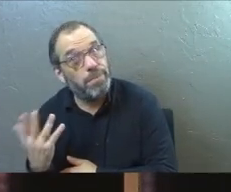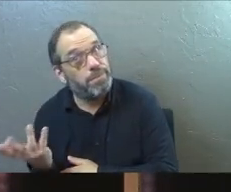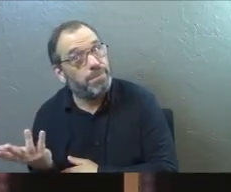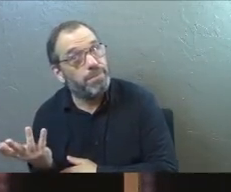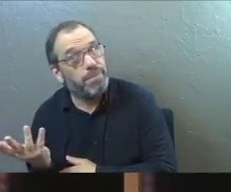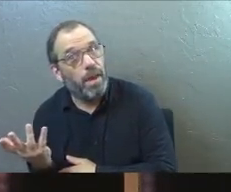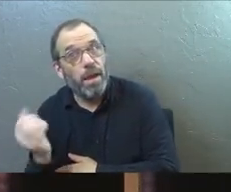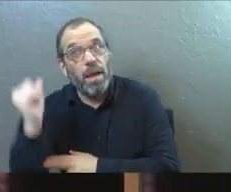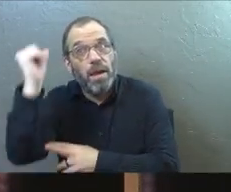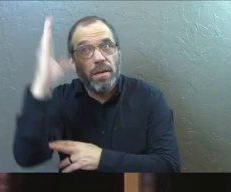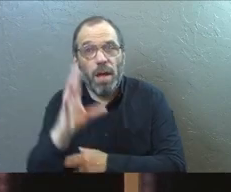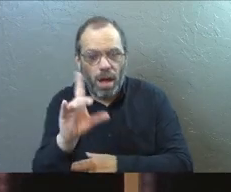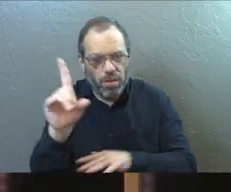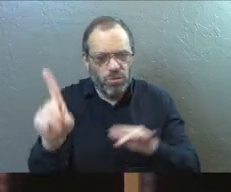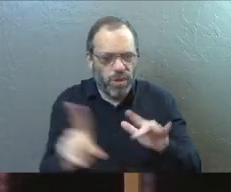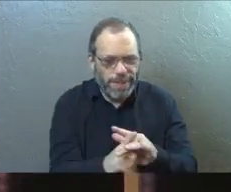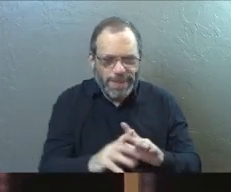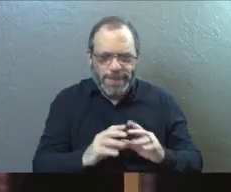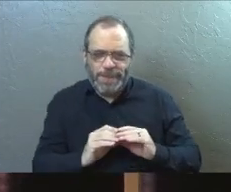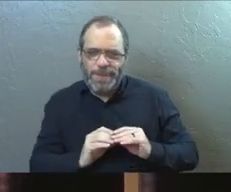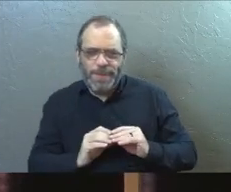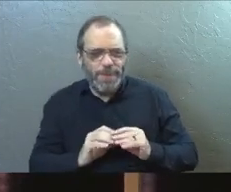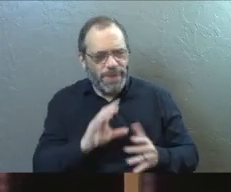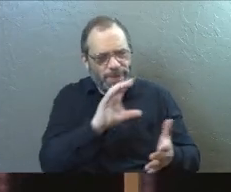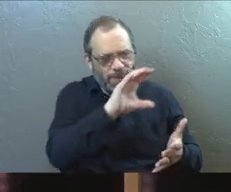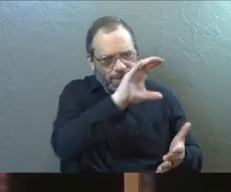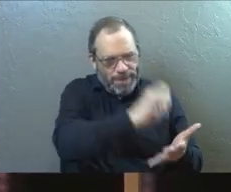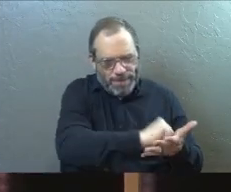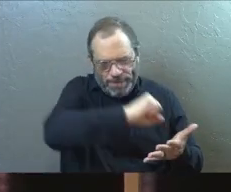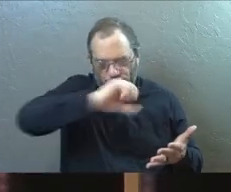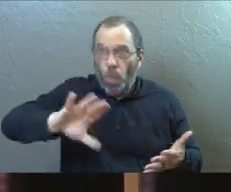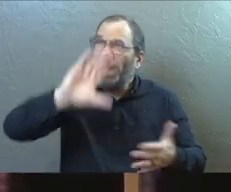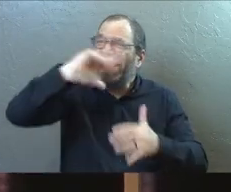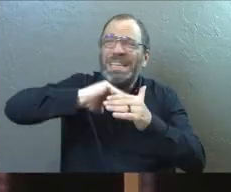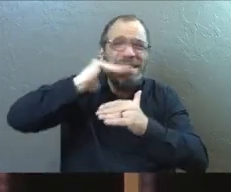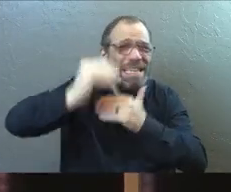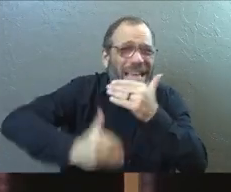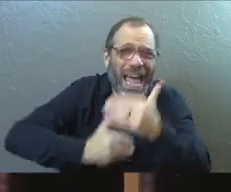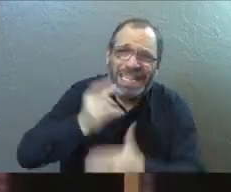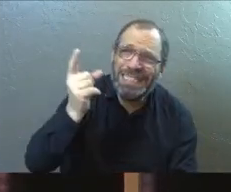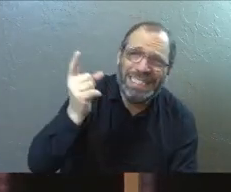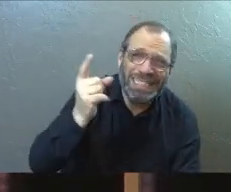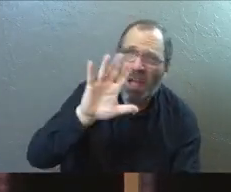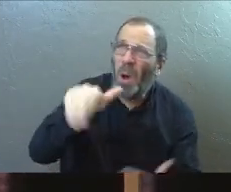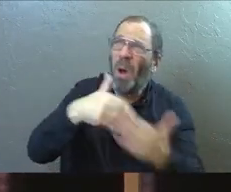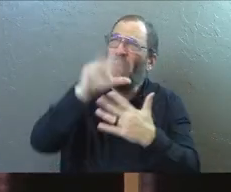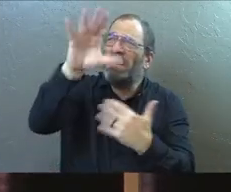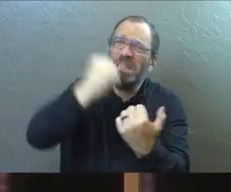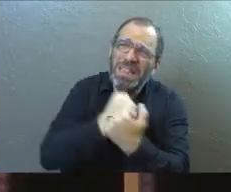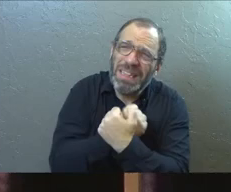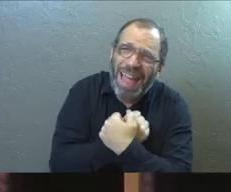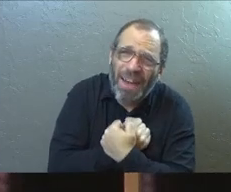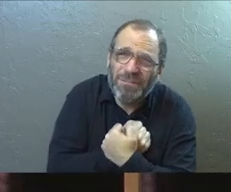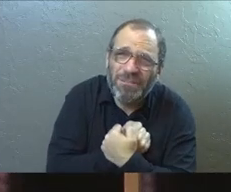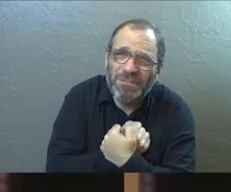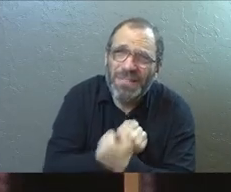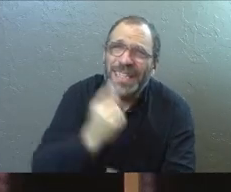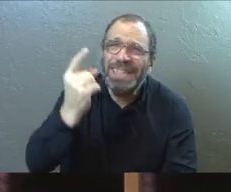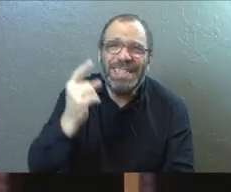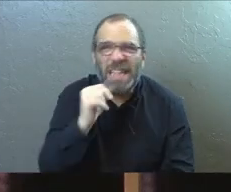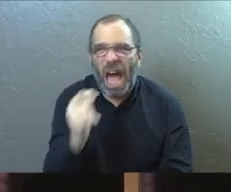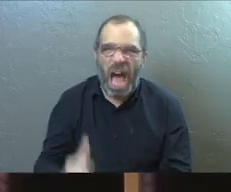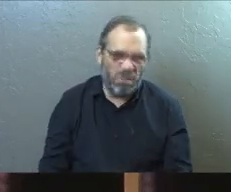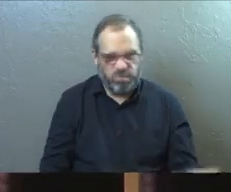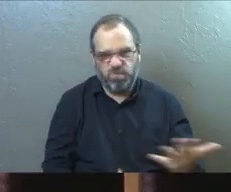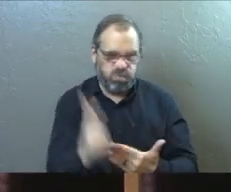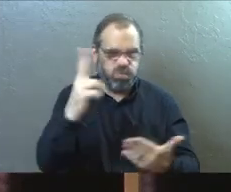And God comes in and he strategically removes that thing with all of his kindness. All of his love. He's not